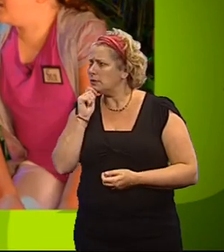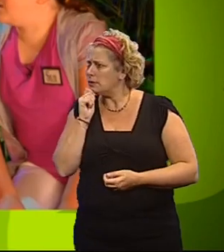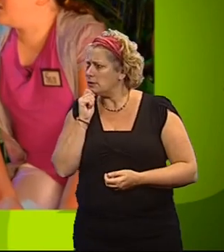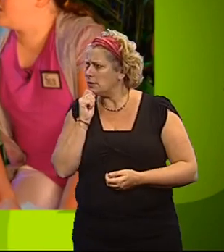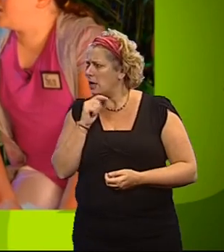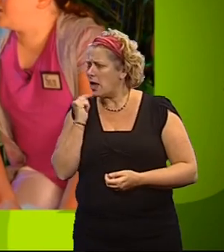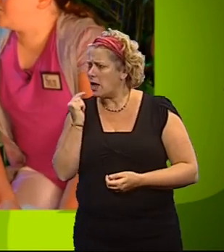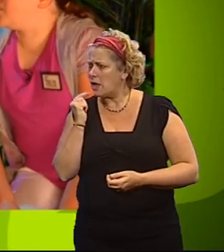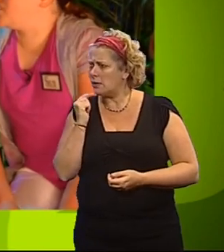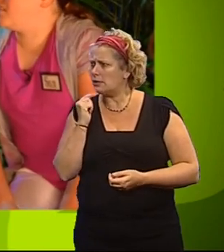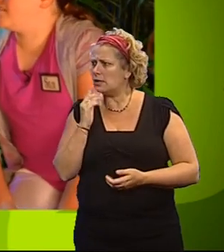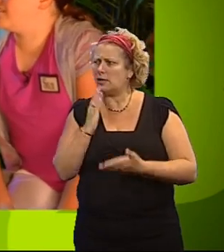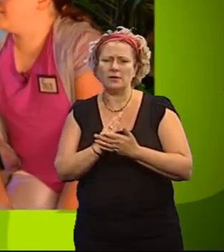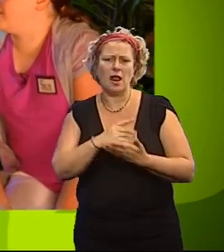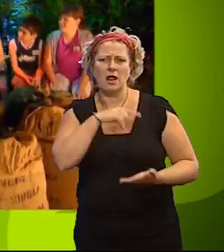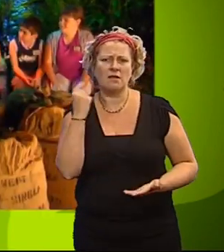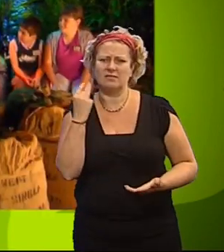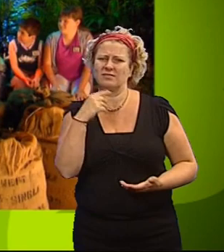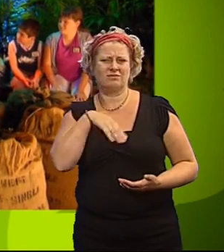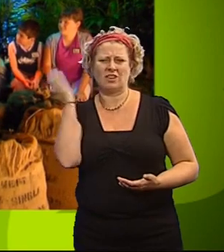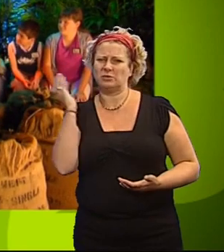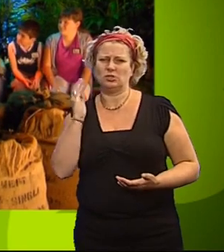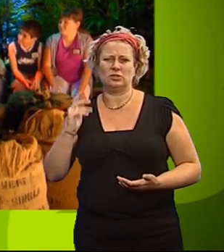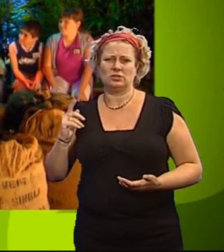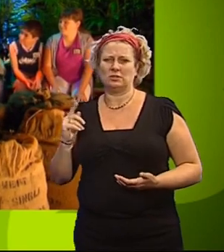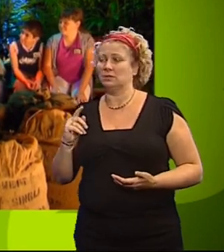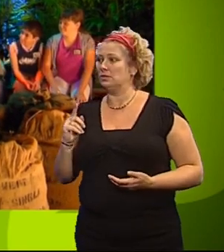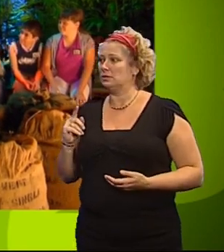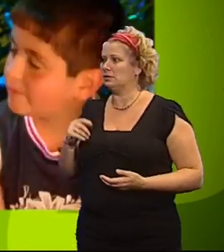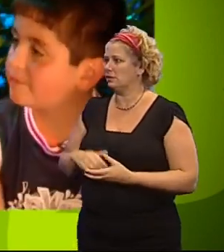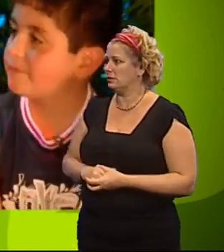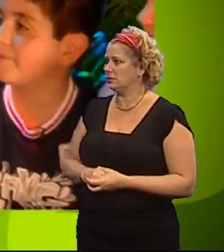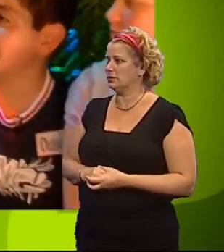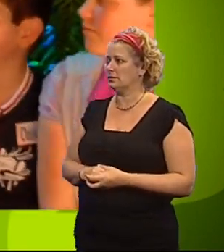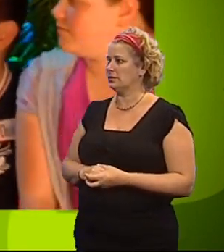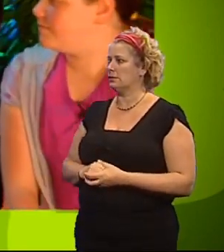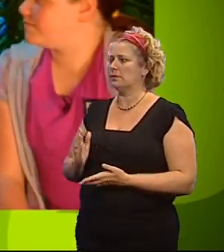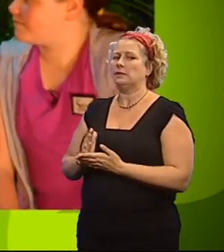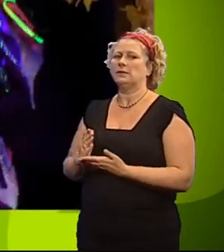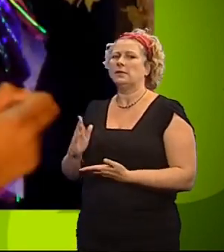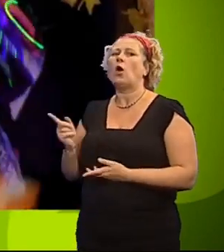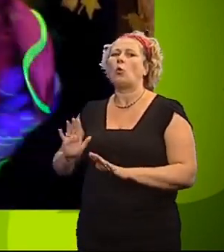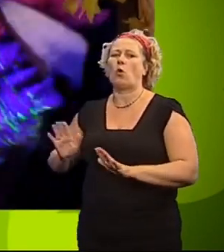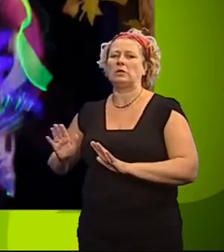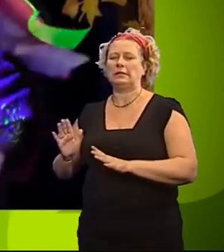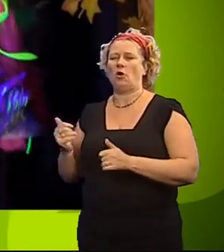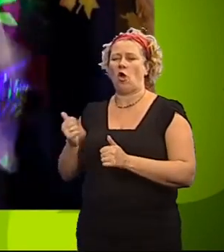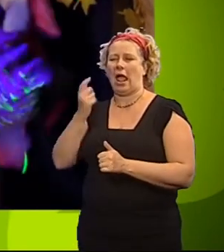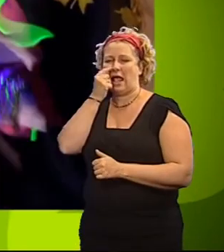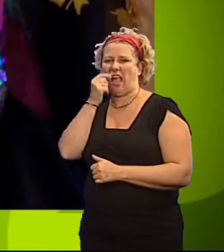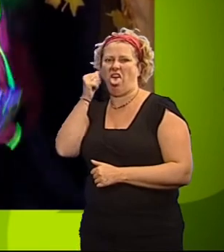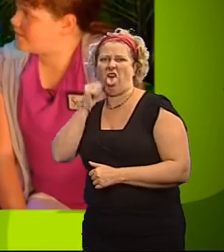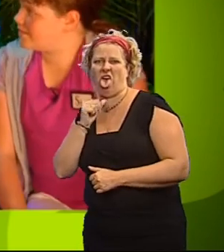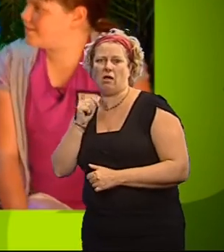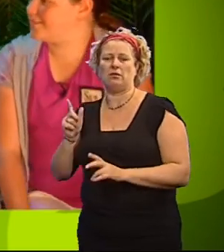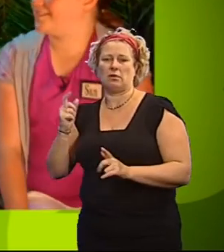Lies. Lies. Yes, it's false. Okay, three, go on. Don't worry, Isabel, you've still got time to sabotage